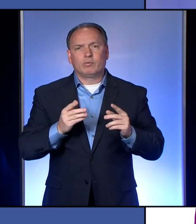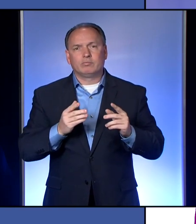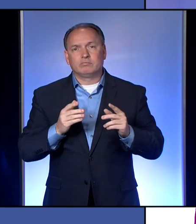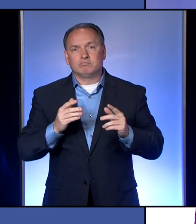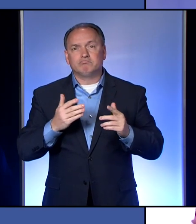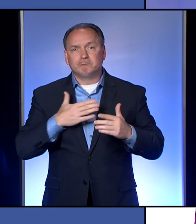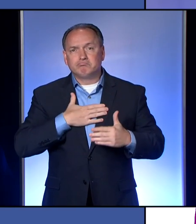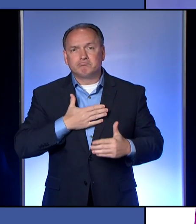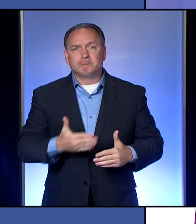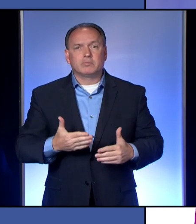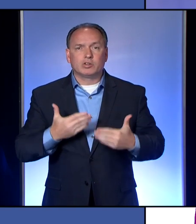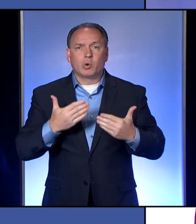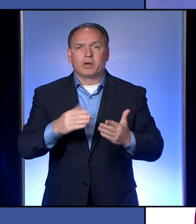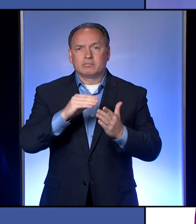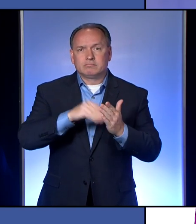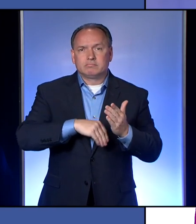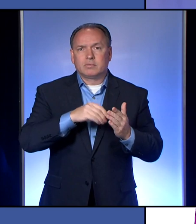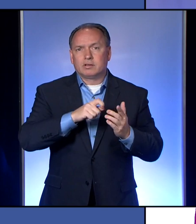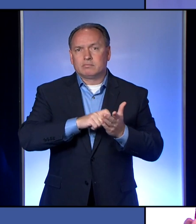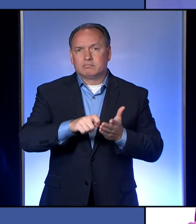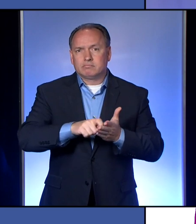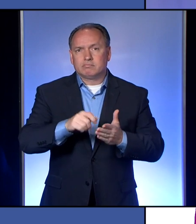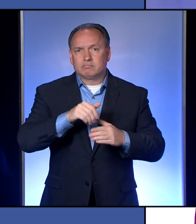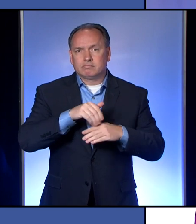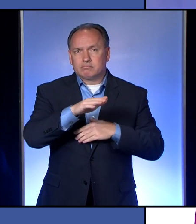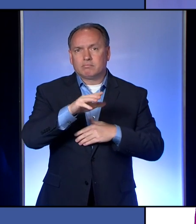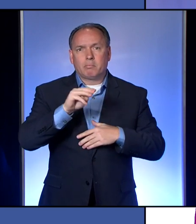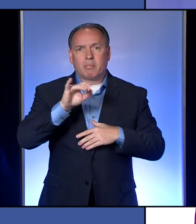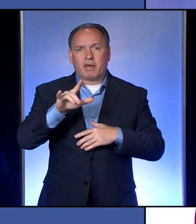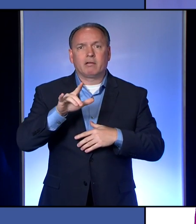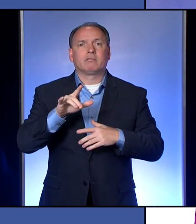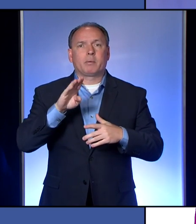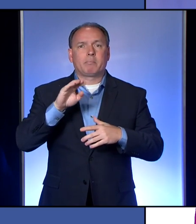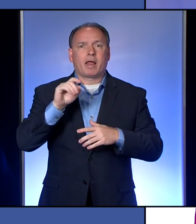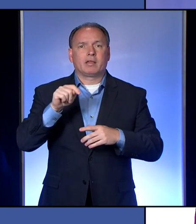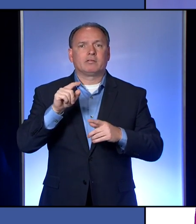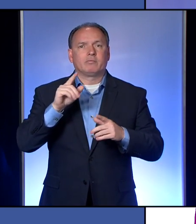ballot then there'll be fewer people at the polls which will make everyone safer.